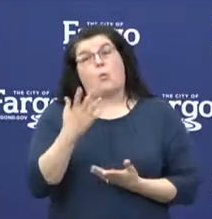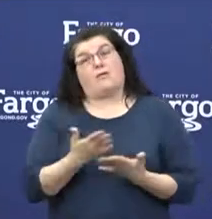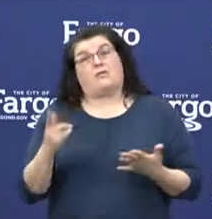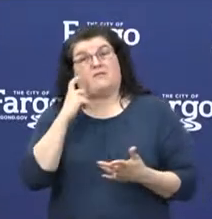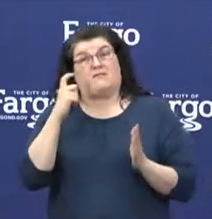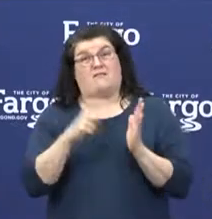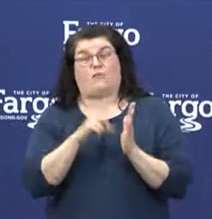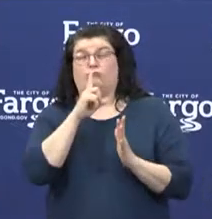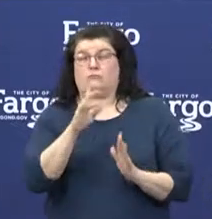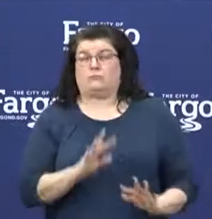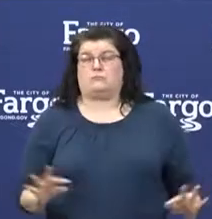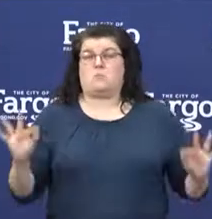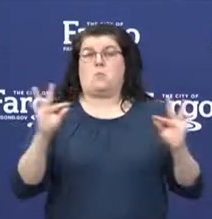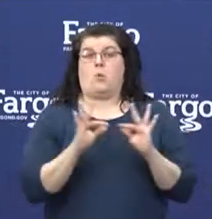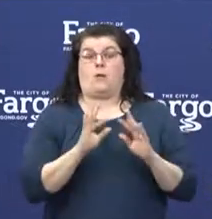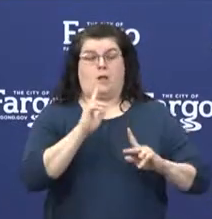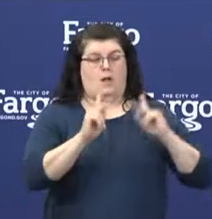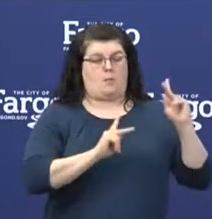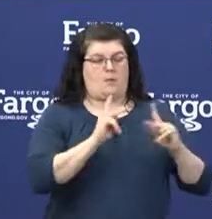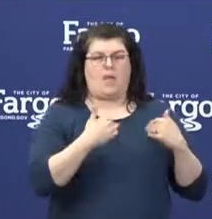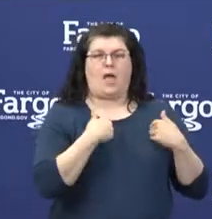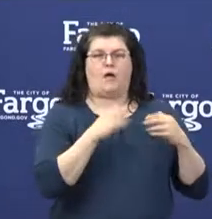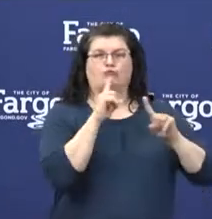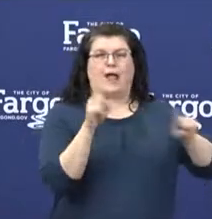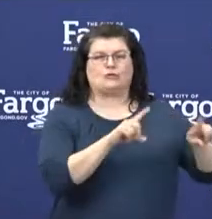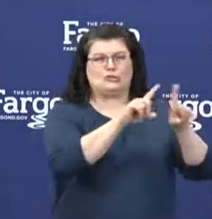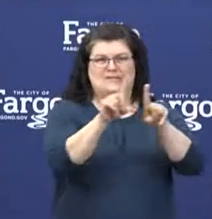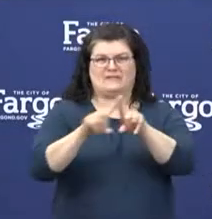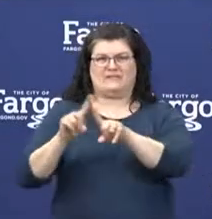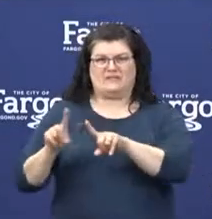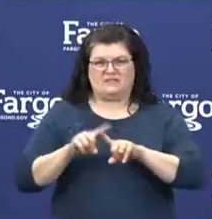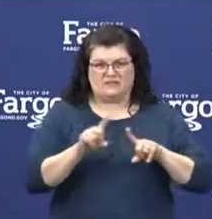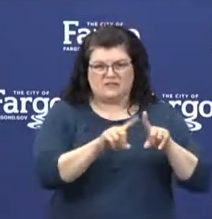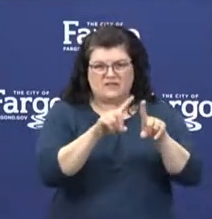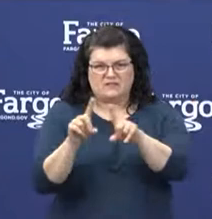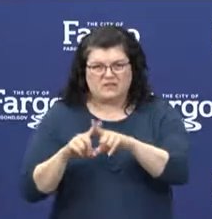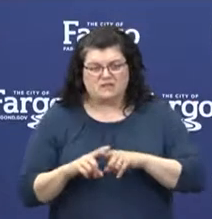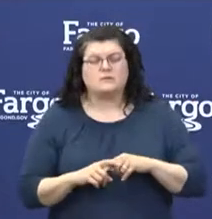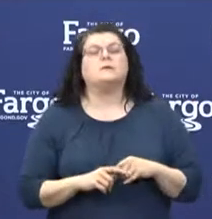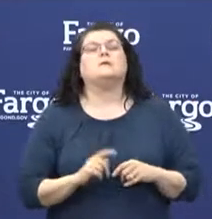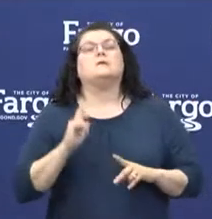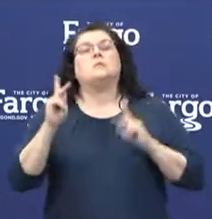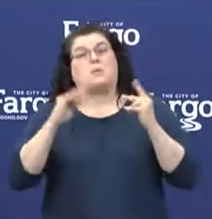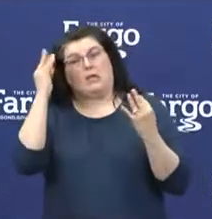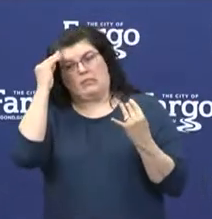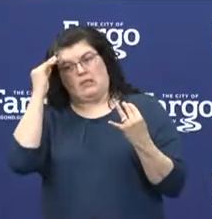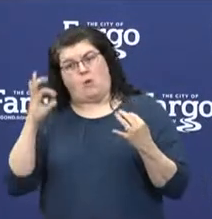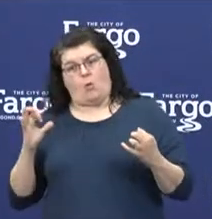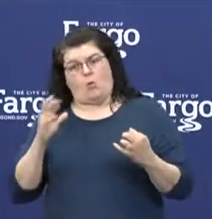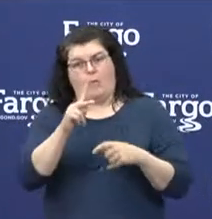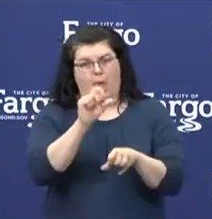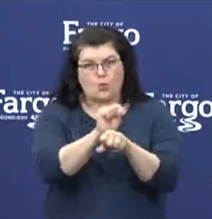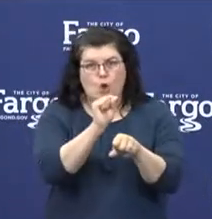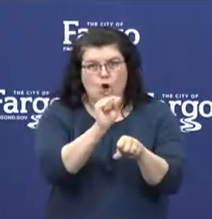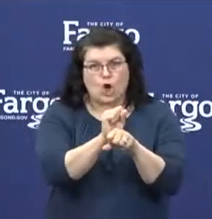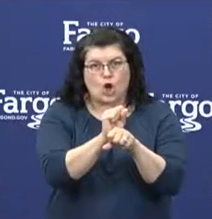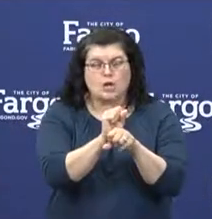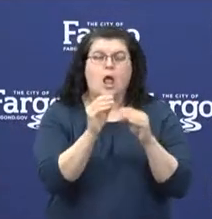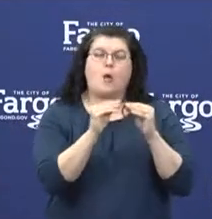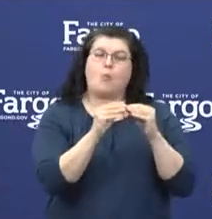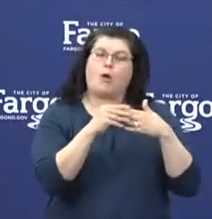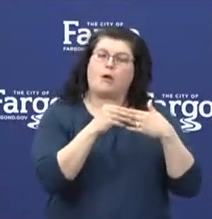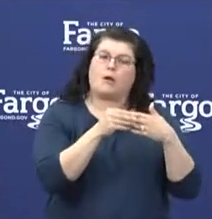pandemic, people react to situations in very different ways. With the thought of people returning to work and restrictions loosening,